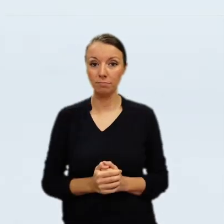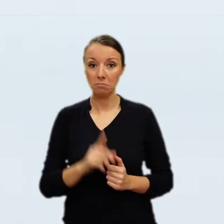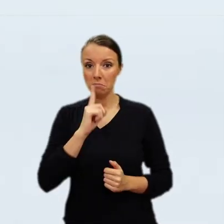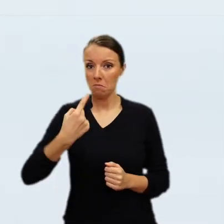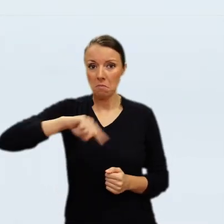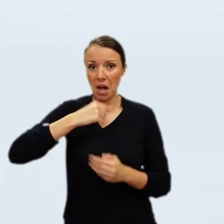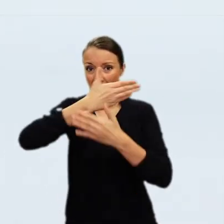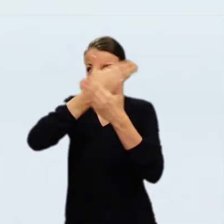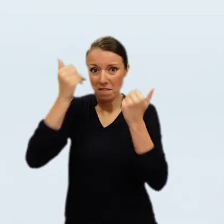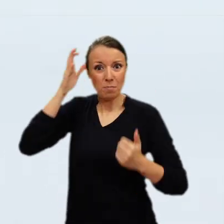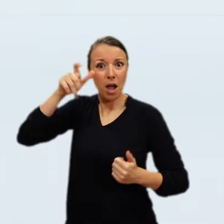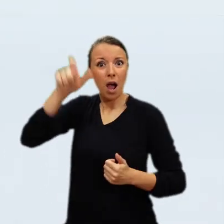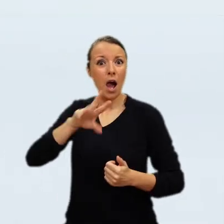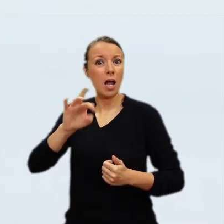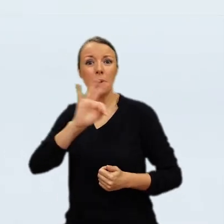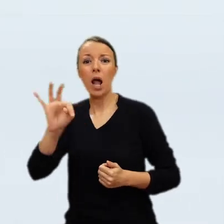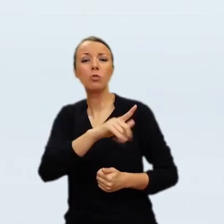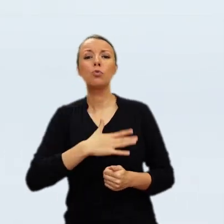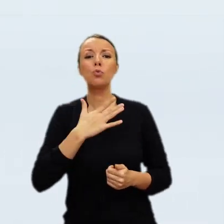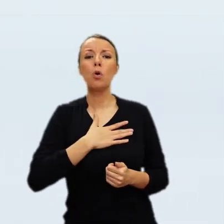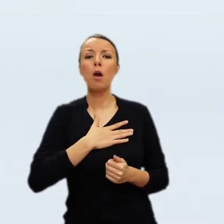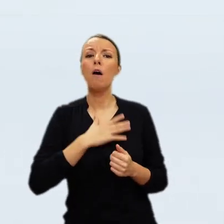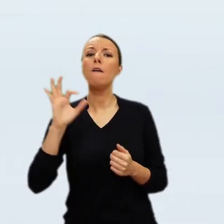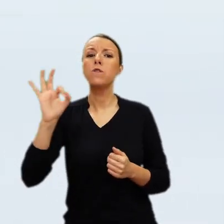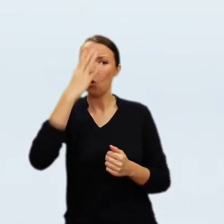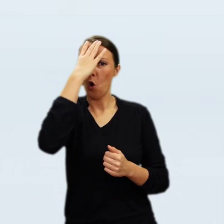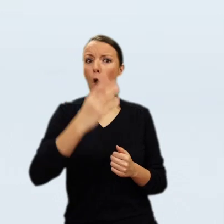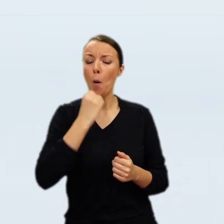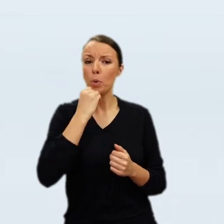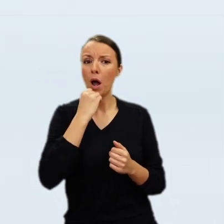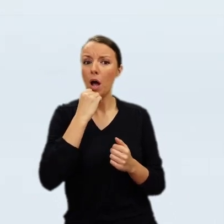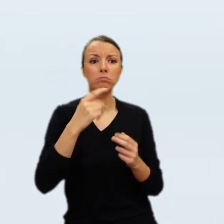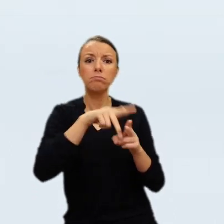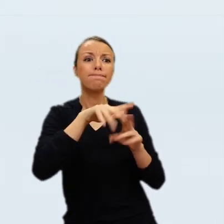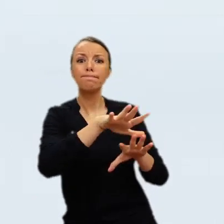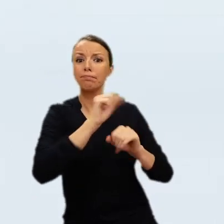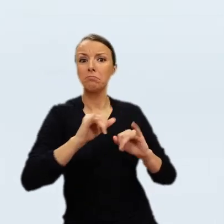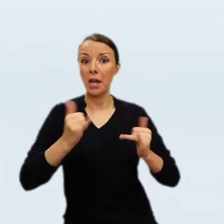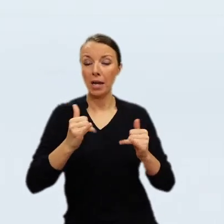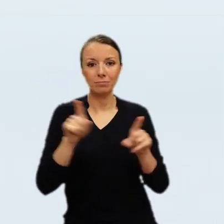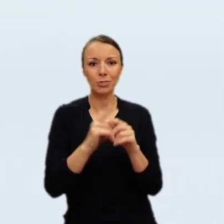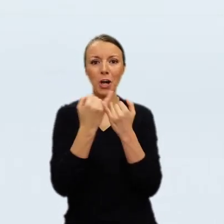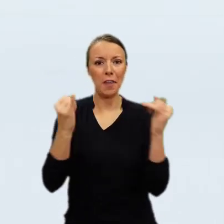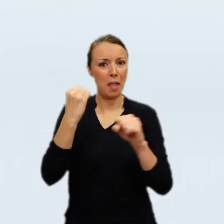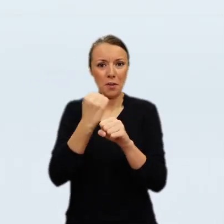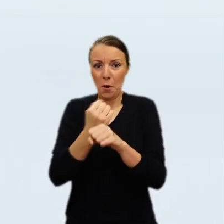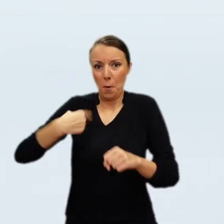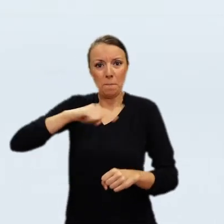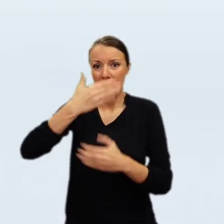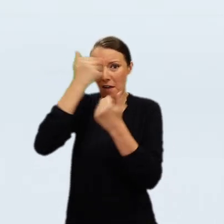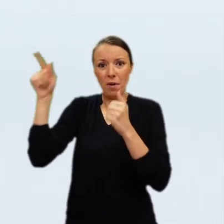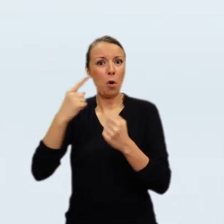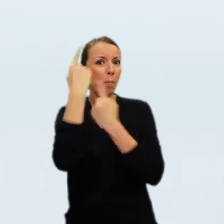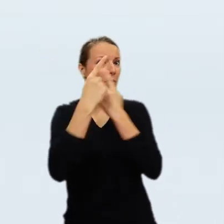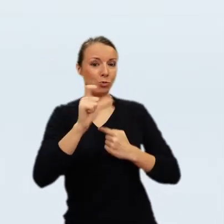the Polish Rider meant to Rembrandt himself. Like other great works of art by him, and just to give you two examples,